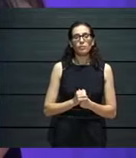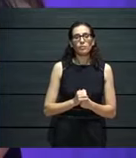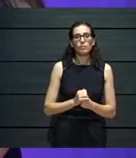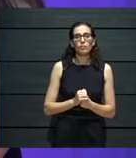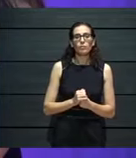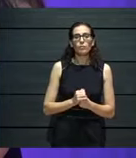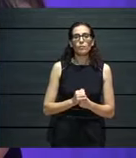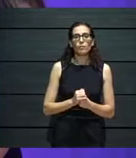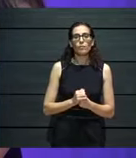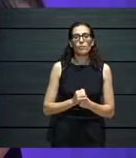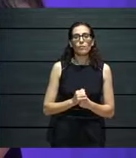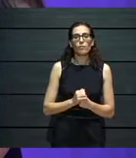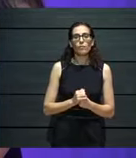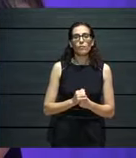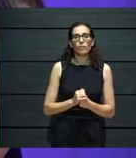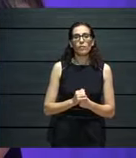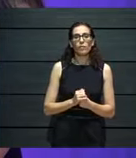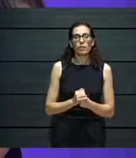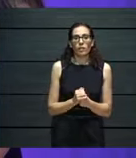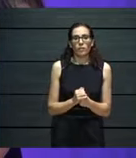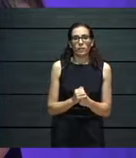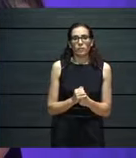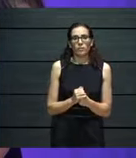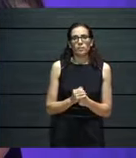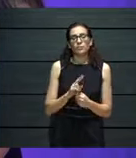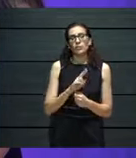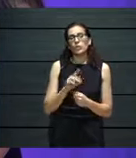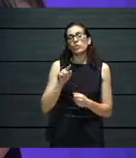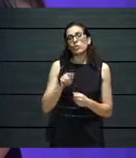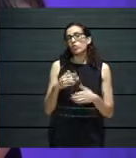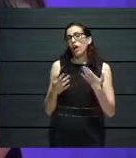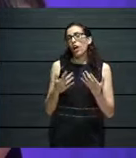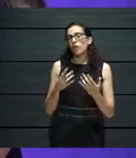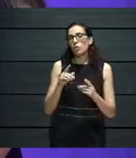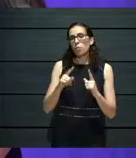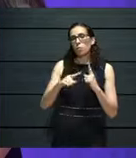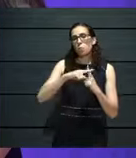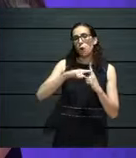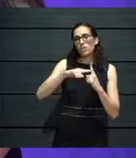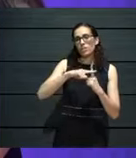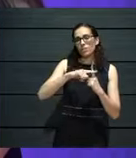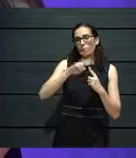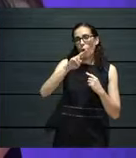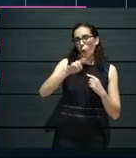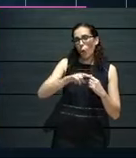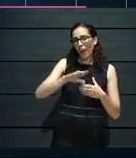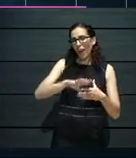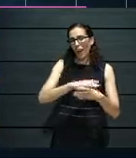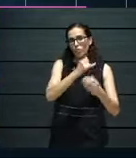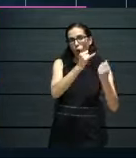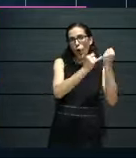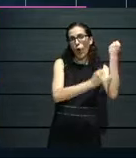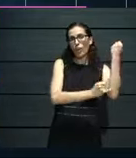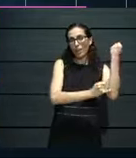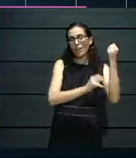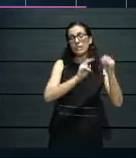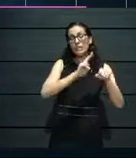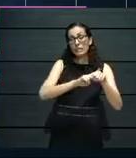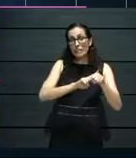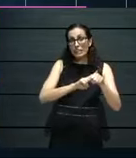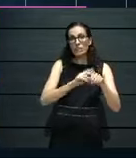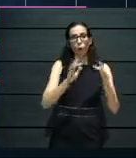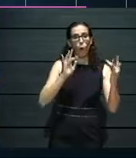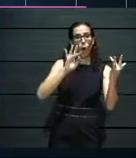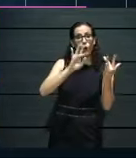quite, um, a, um, a positive thing for us, because we know that through this platform it can reach an audience which was,